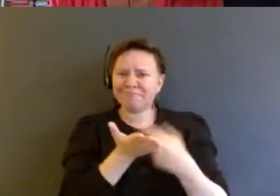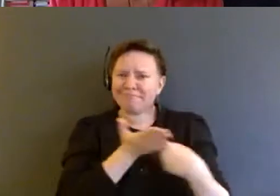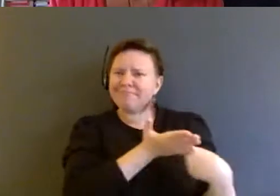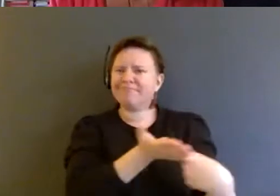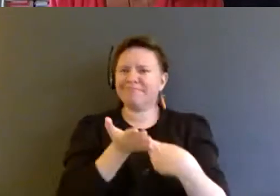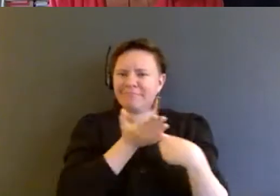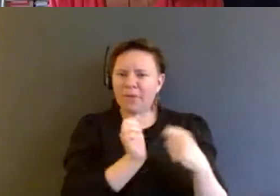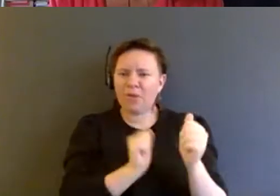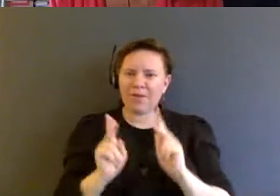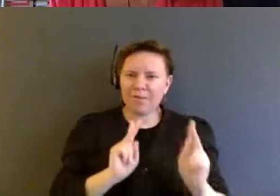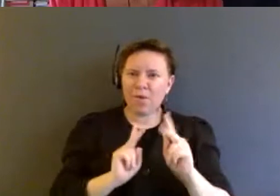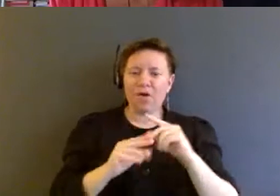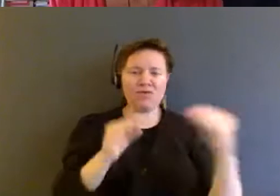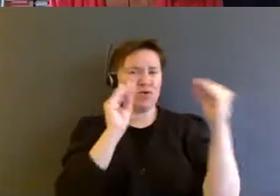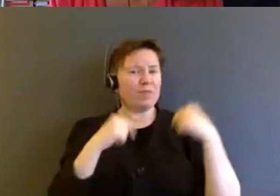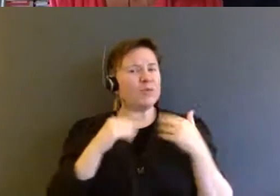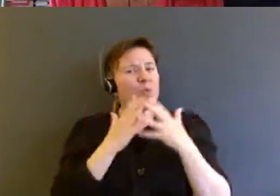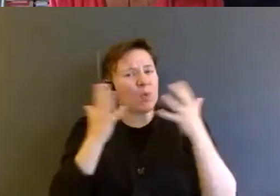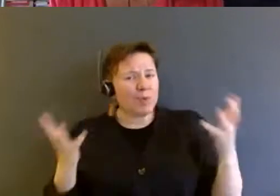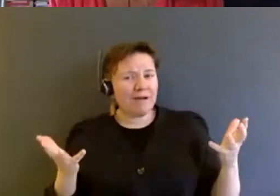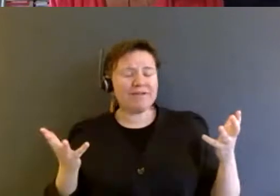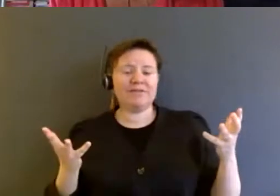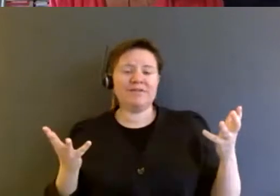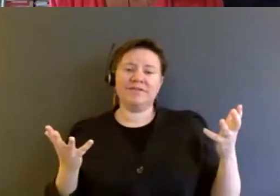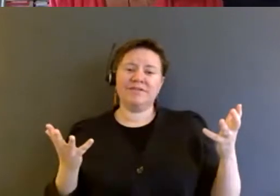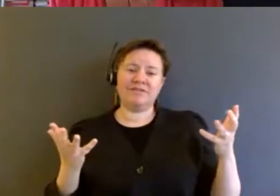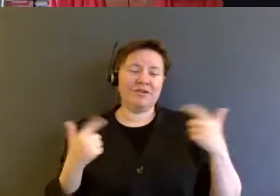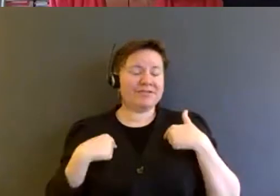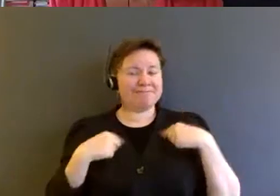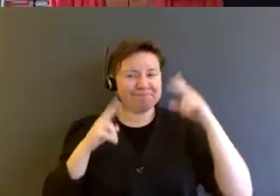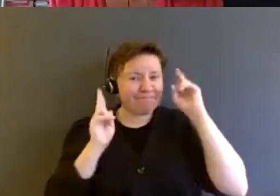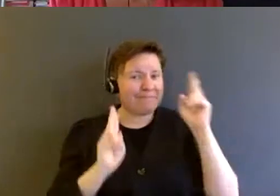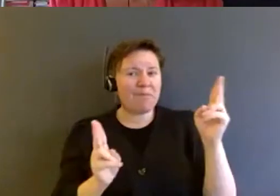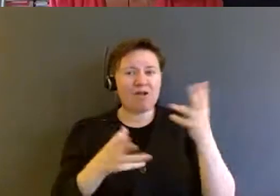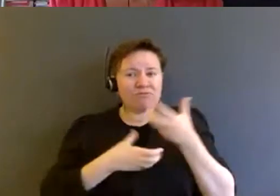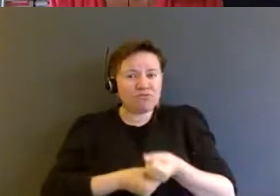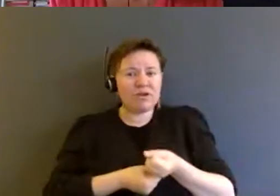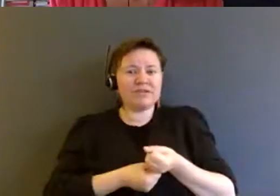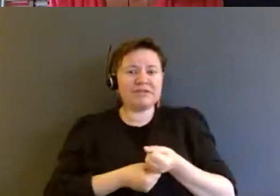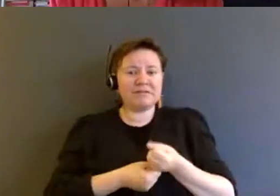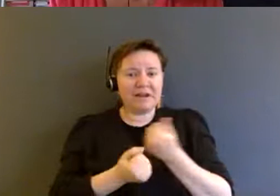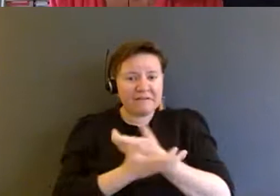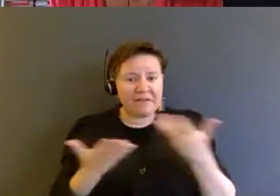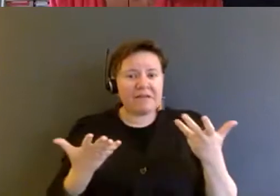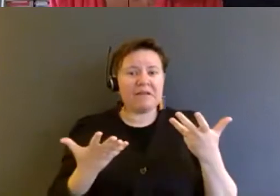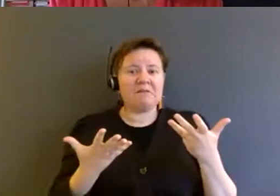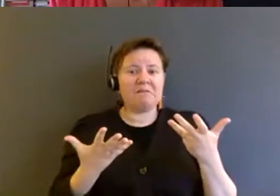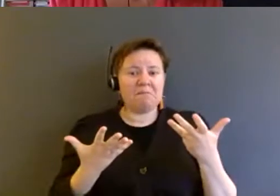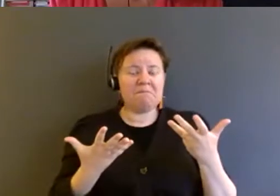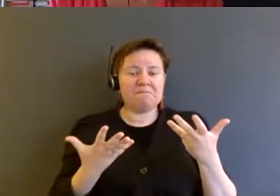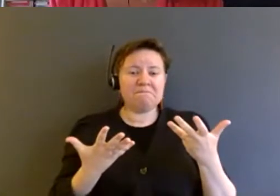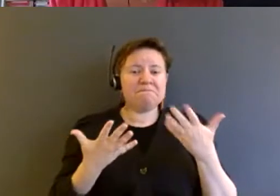who have taught me so much and who I just admire and trust their analysis really deeply and get to learn in this